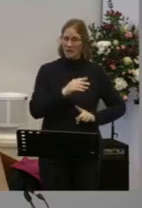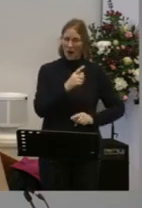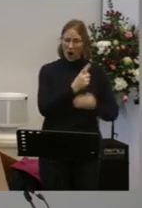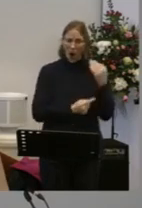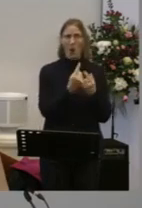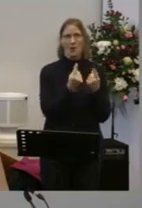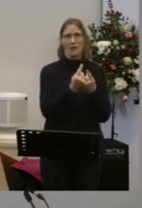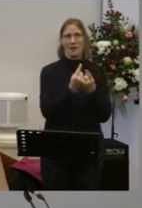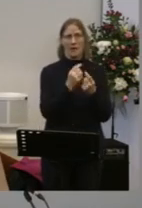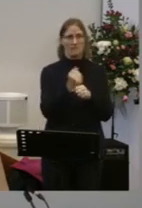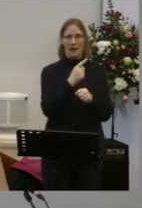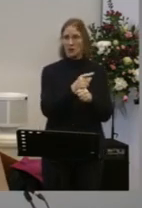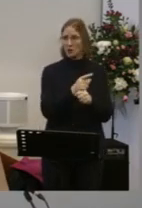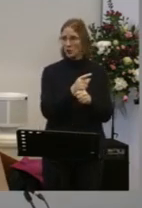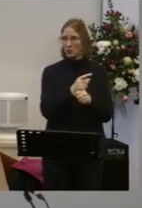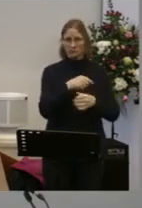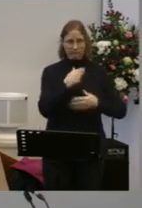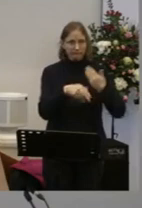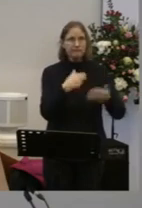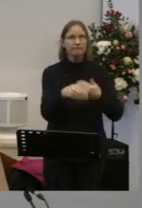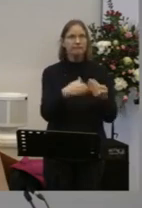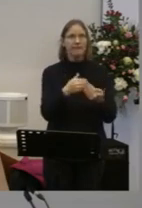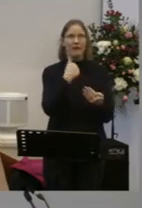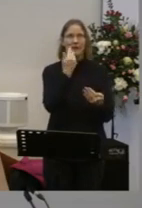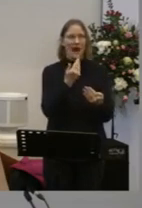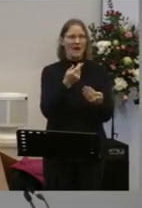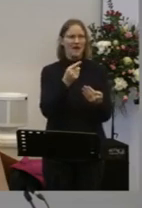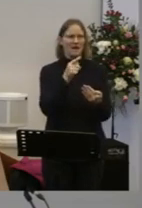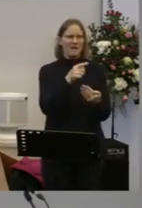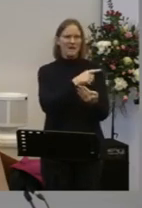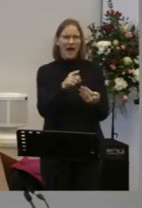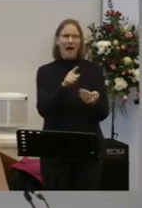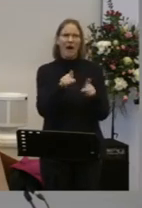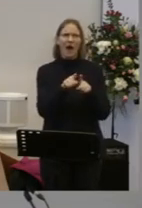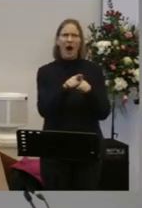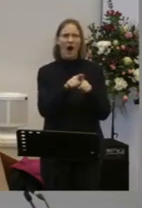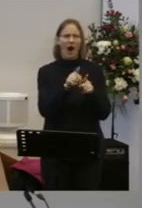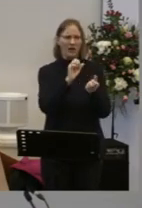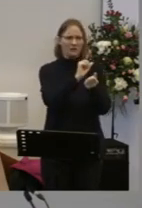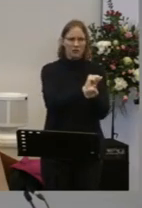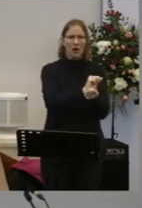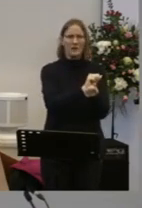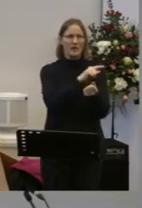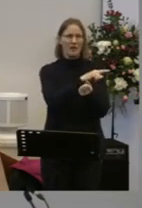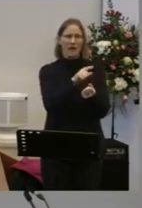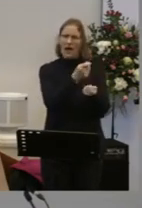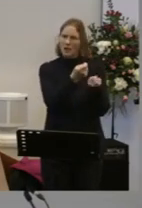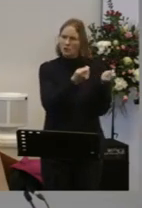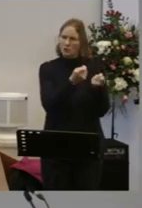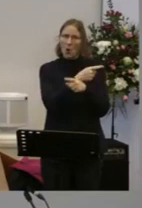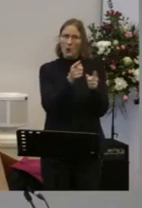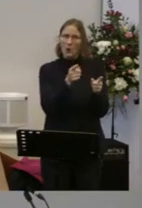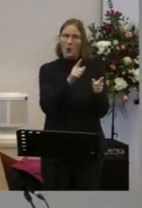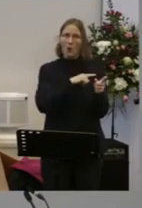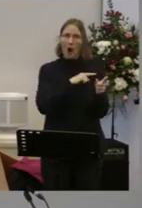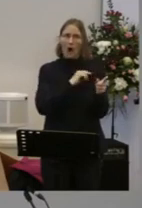things You are enslaved to them They are traps They are in control of you Because they control your